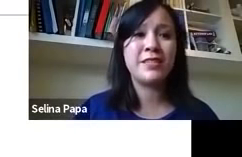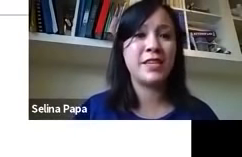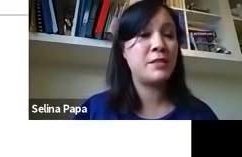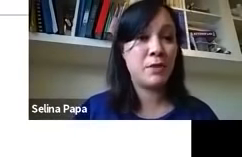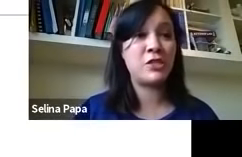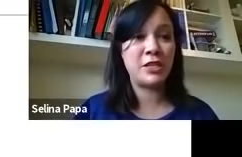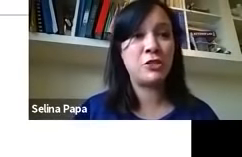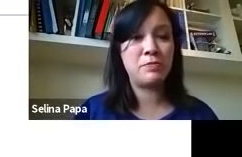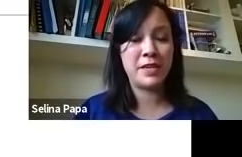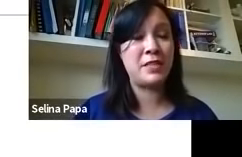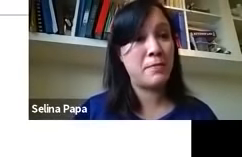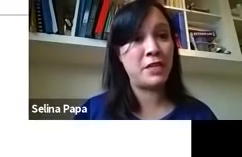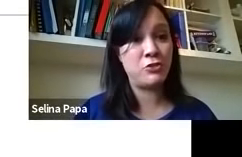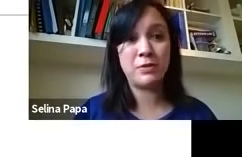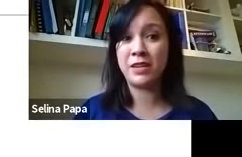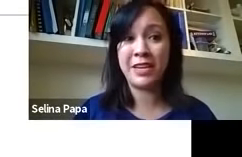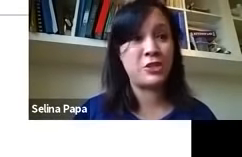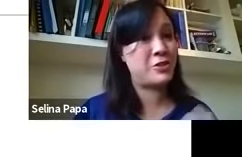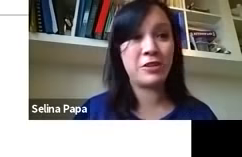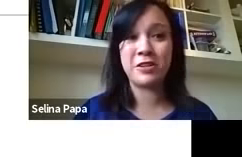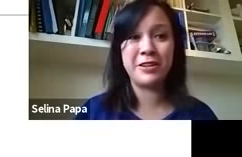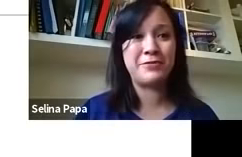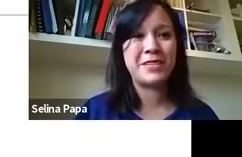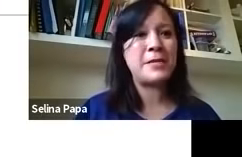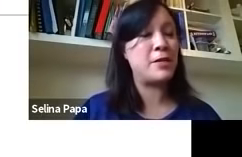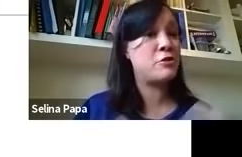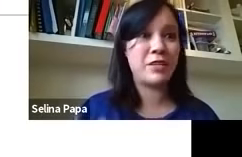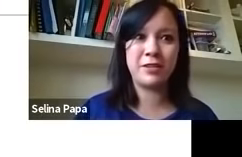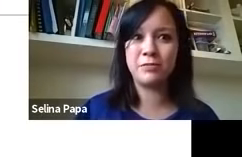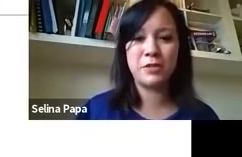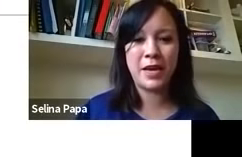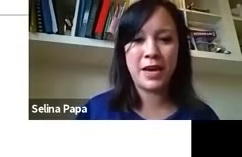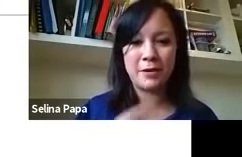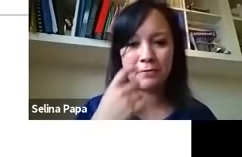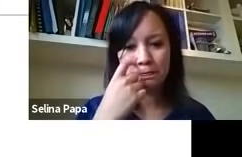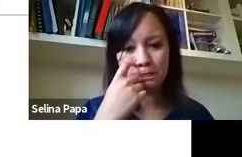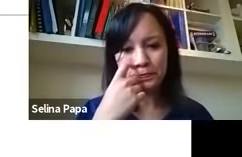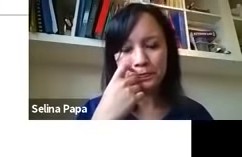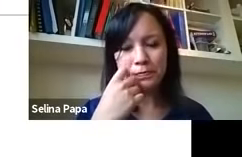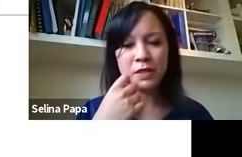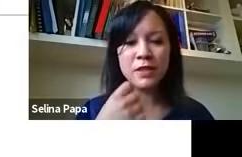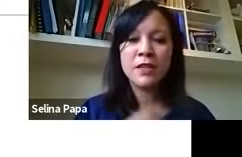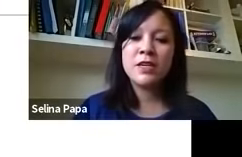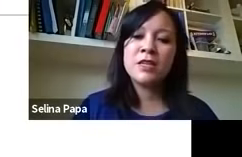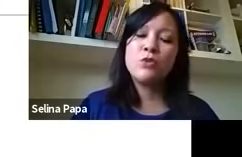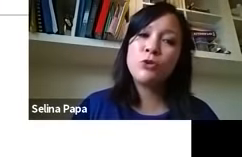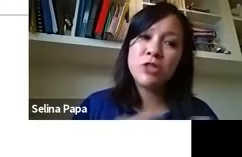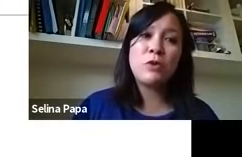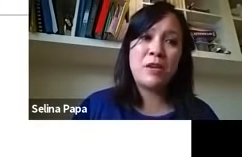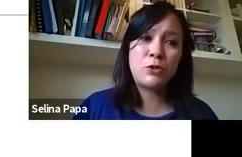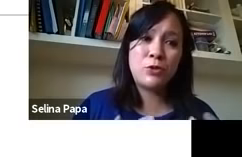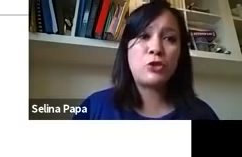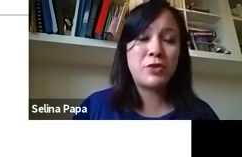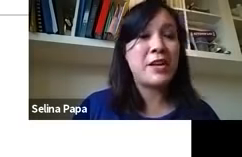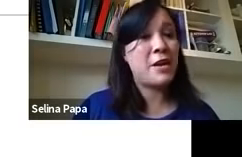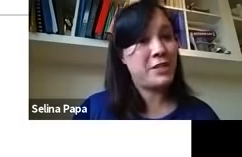represented as much as they should be in the mainstream collections archives you know curriculums that we have we also